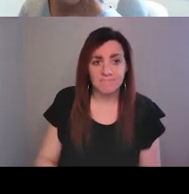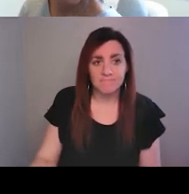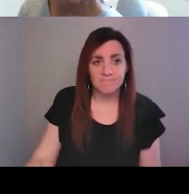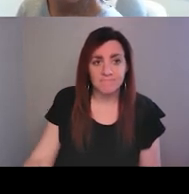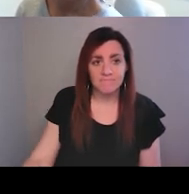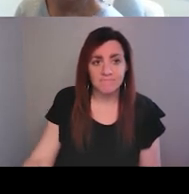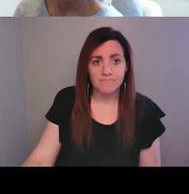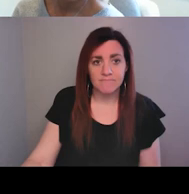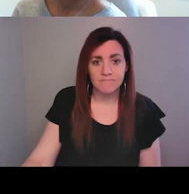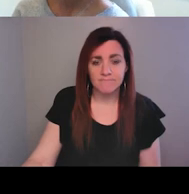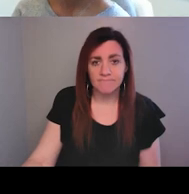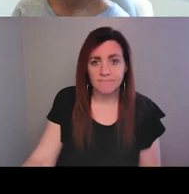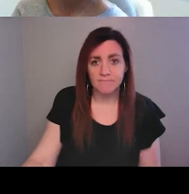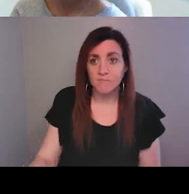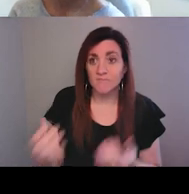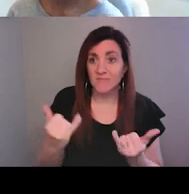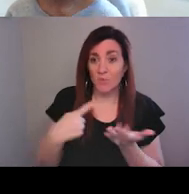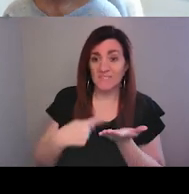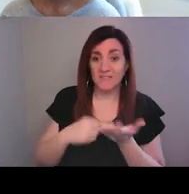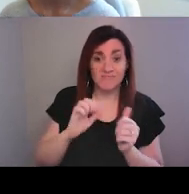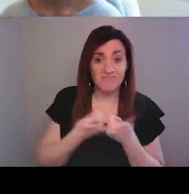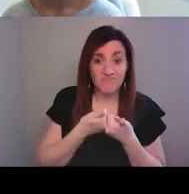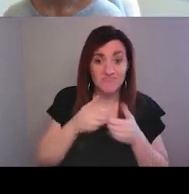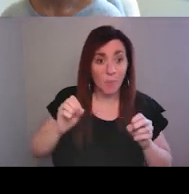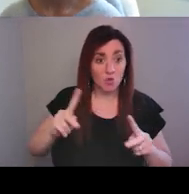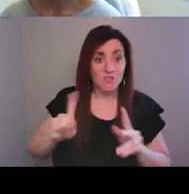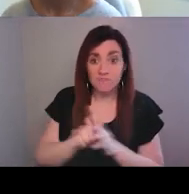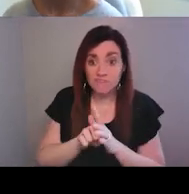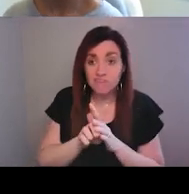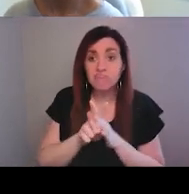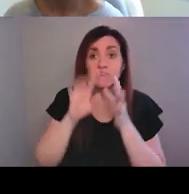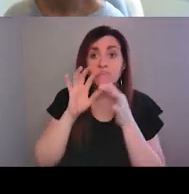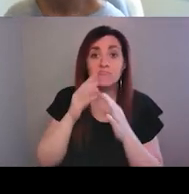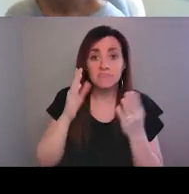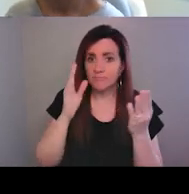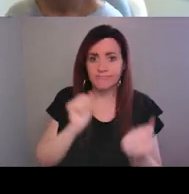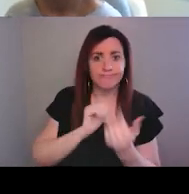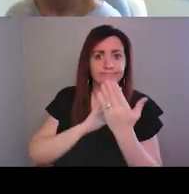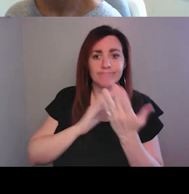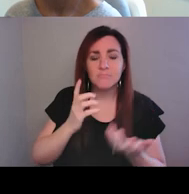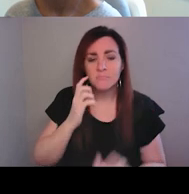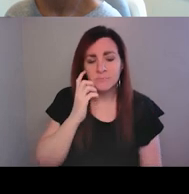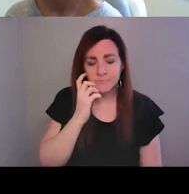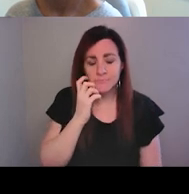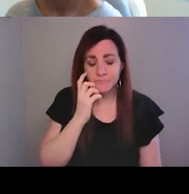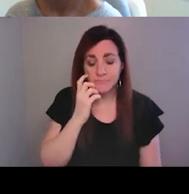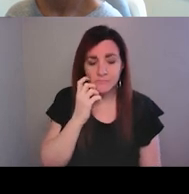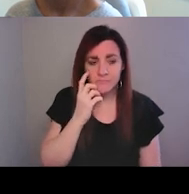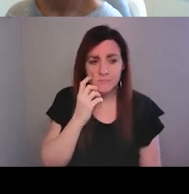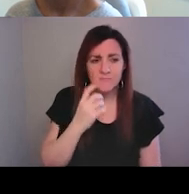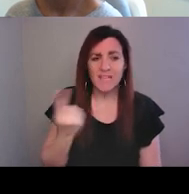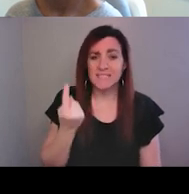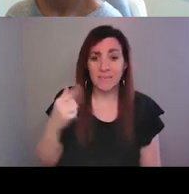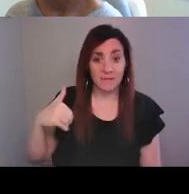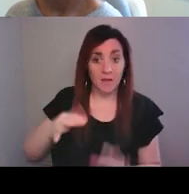So let's talk about some of the challenges and opportunities we have before us. One thing that I didn't say about